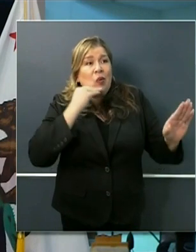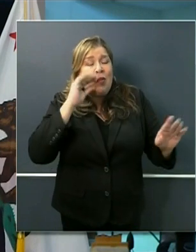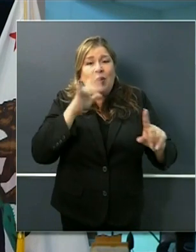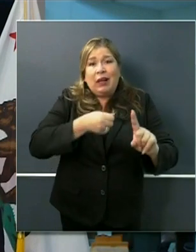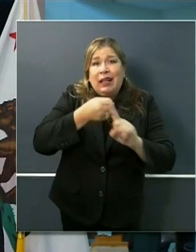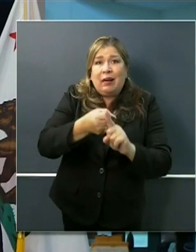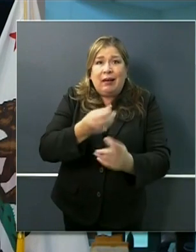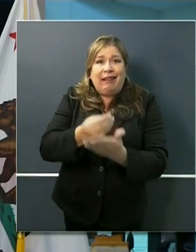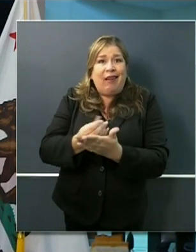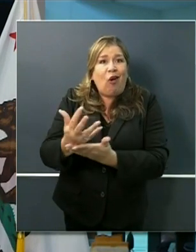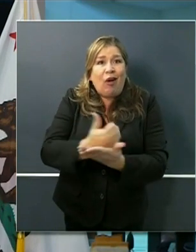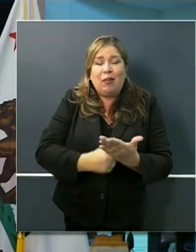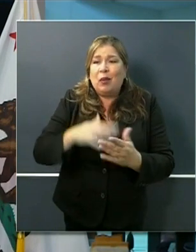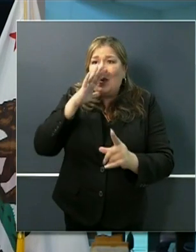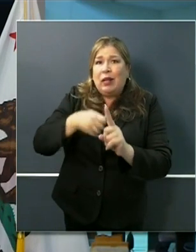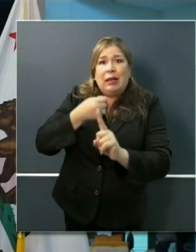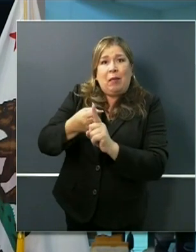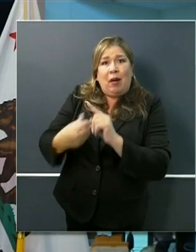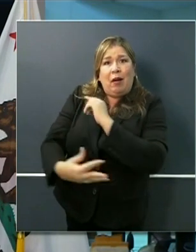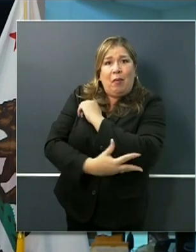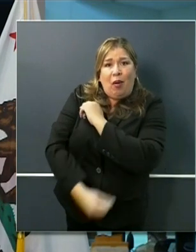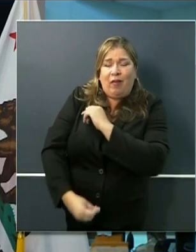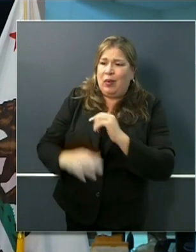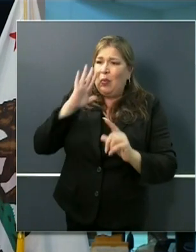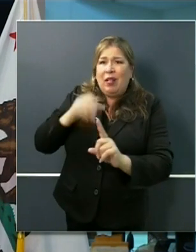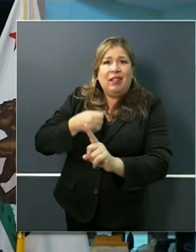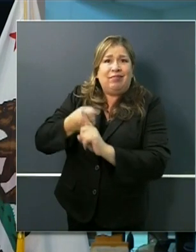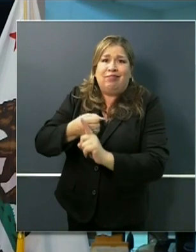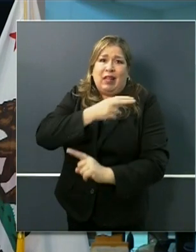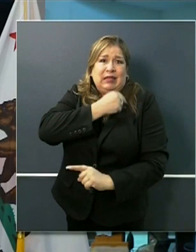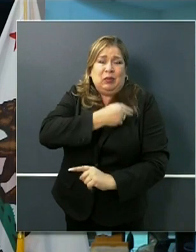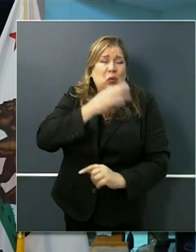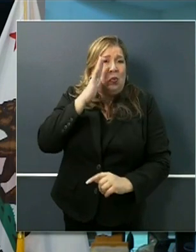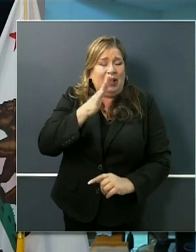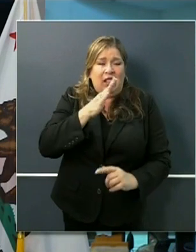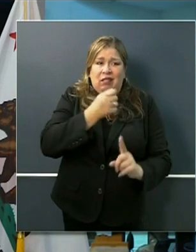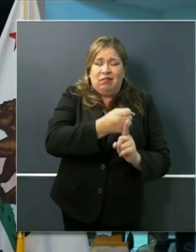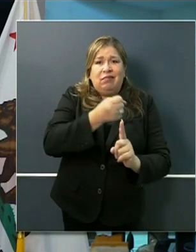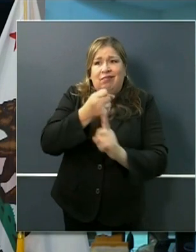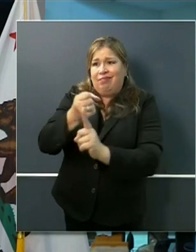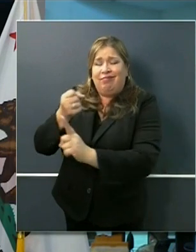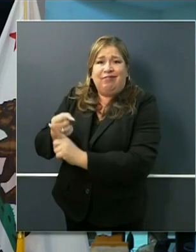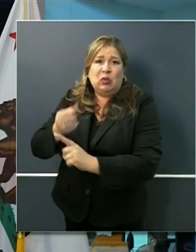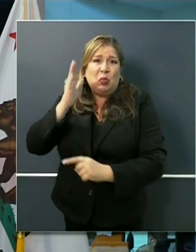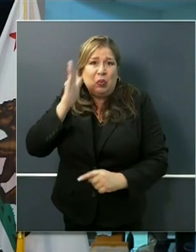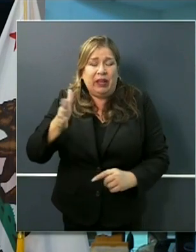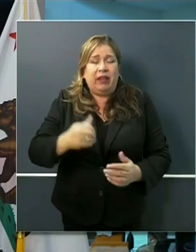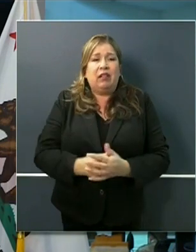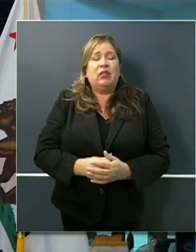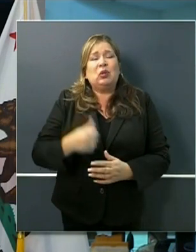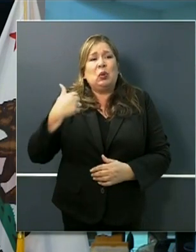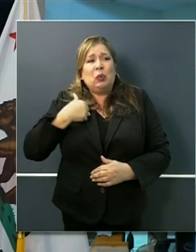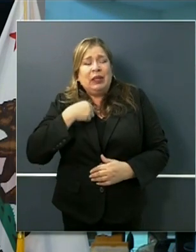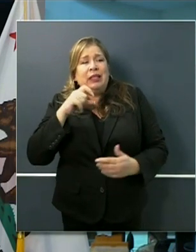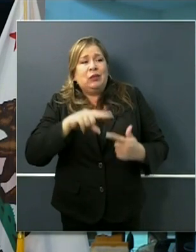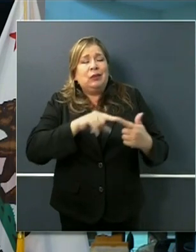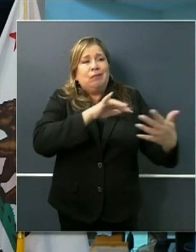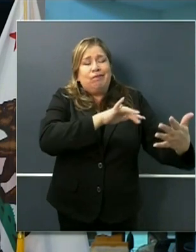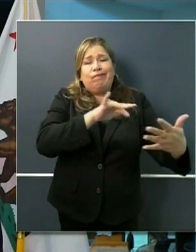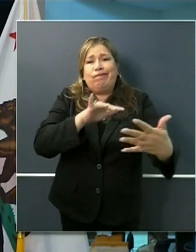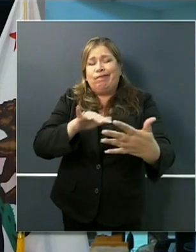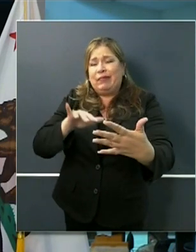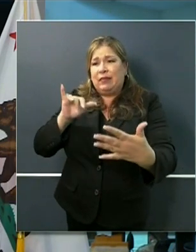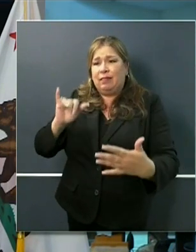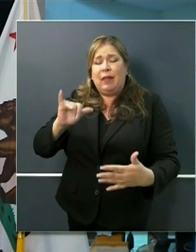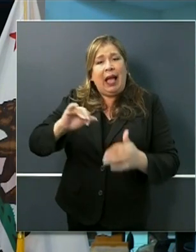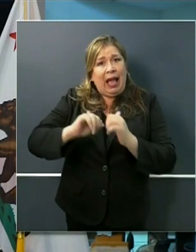know that they have an impact on our health care ultimately as we think about changing modifications we need to consider not